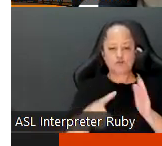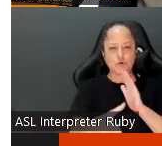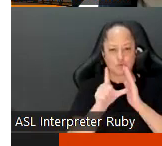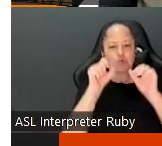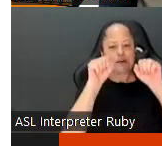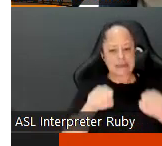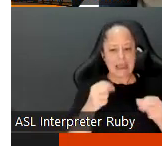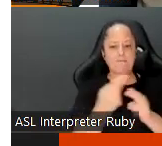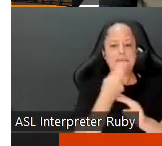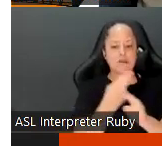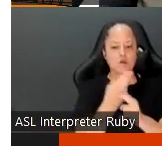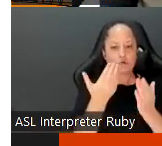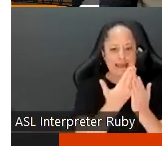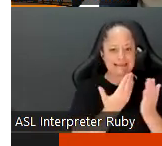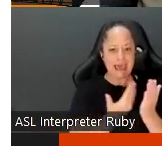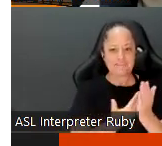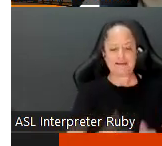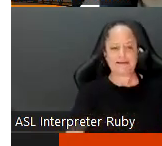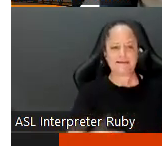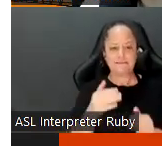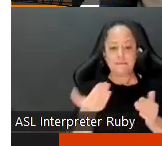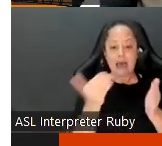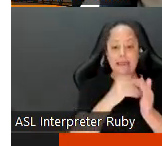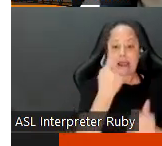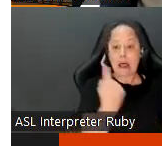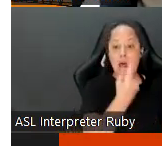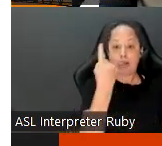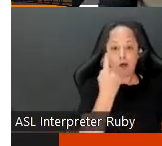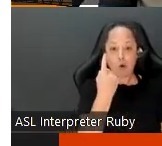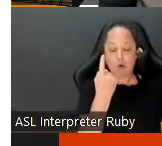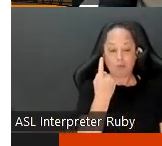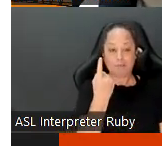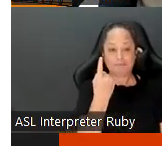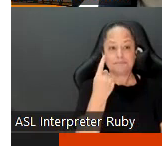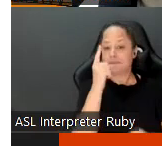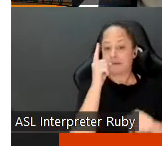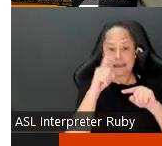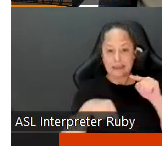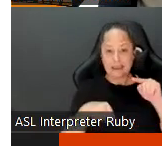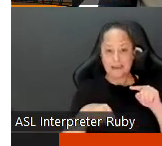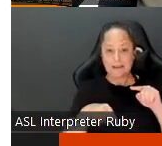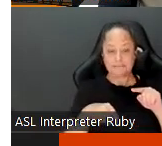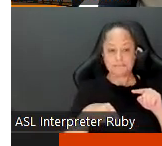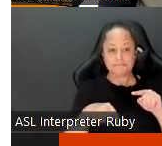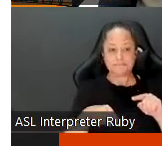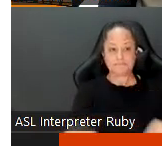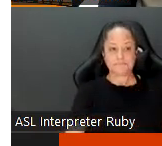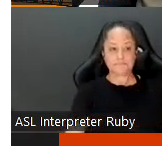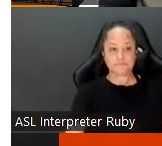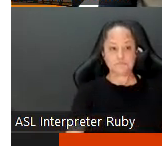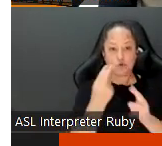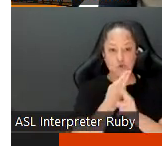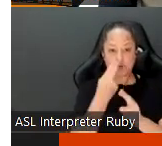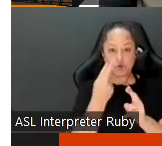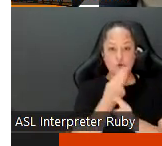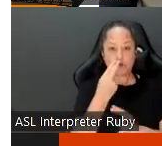used as evidence okay so again alone by themselves alone they cannot be um used